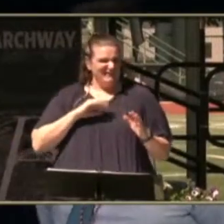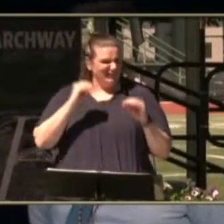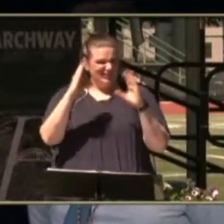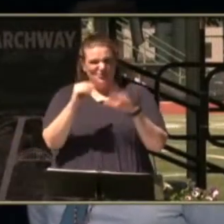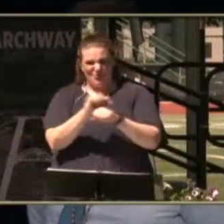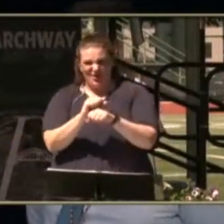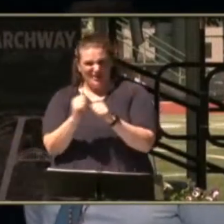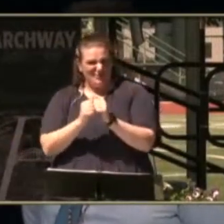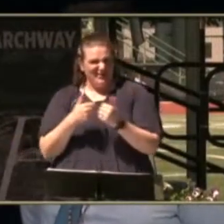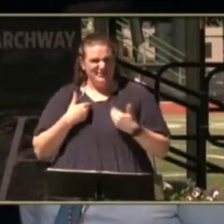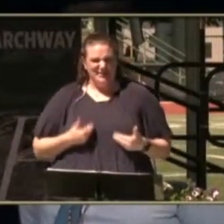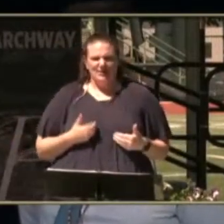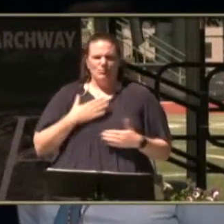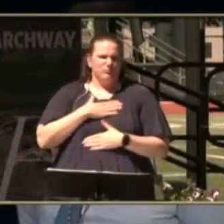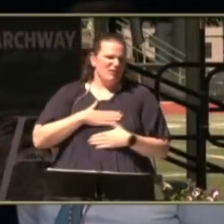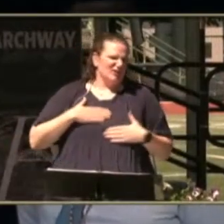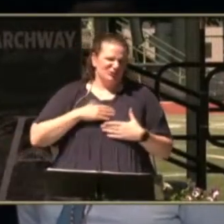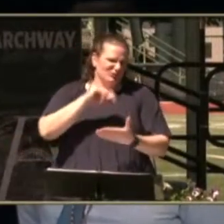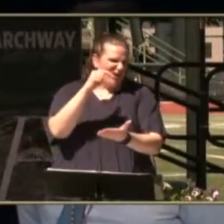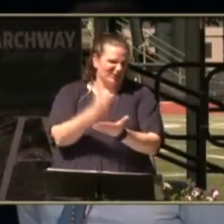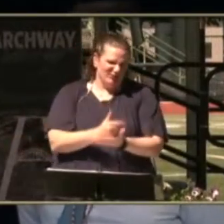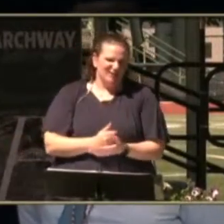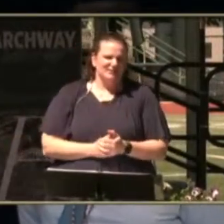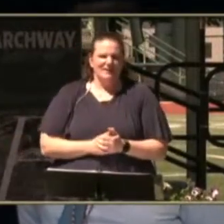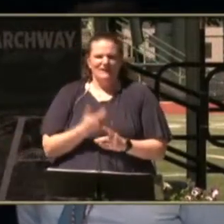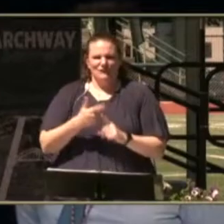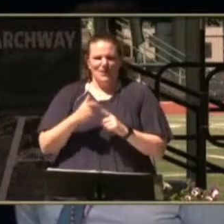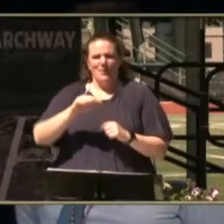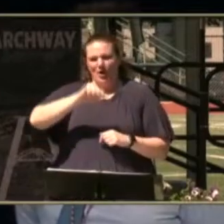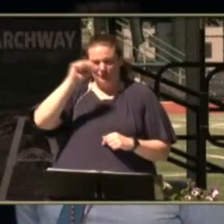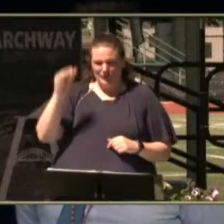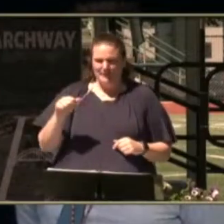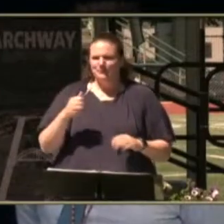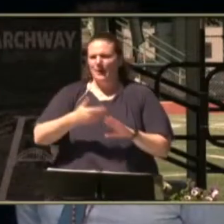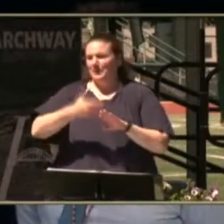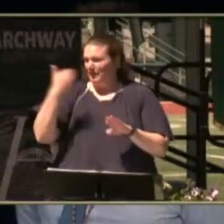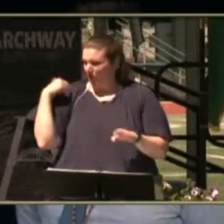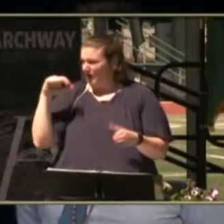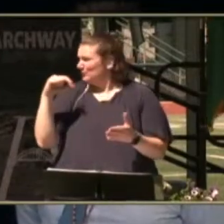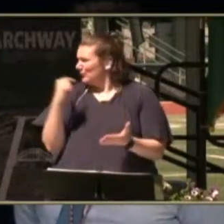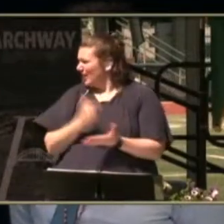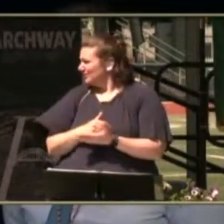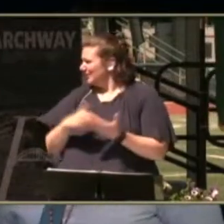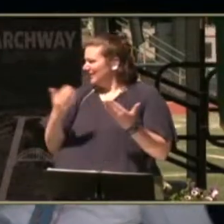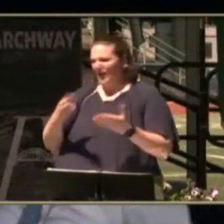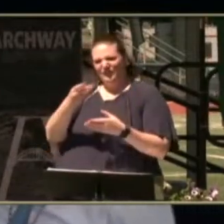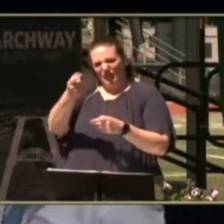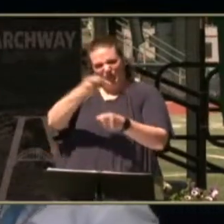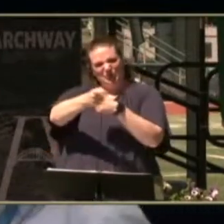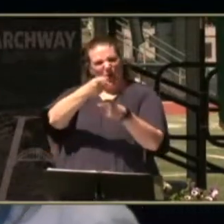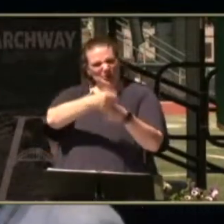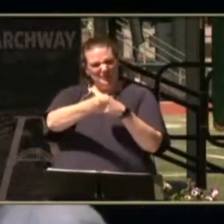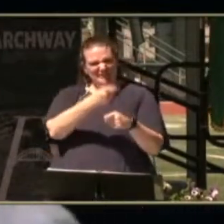for working with me it is a pleasure to graduate from archway academy before i graduate here are a few jokes